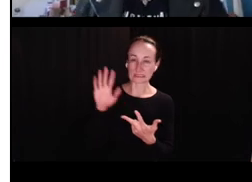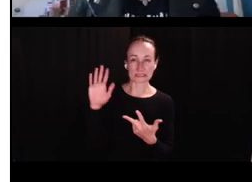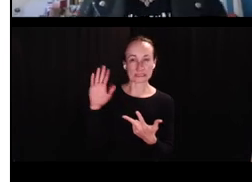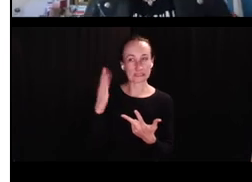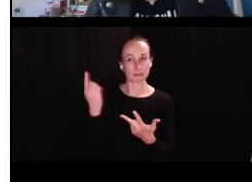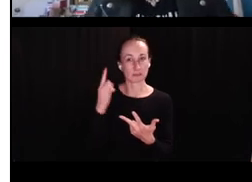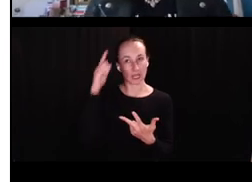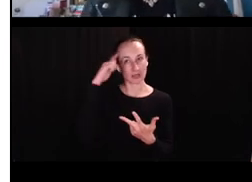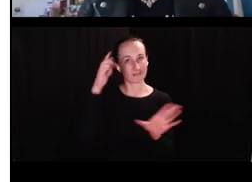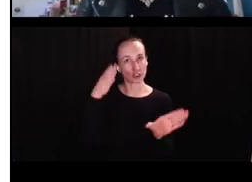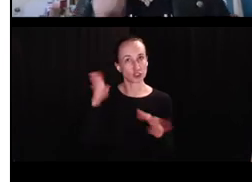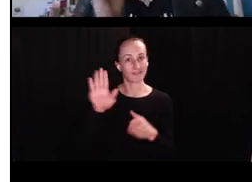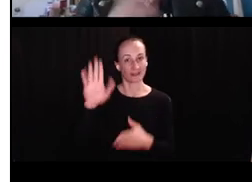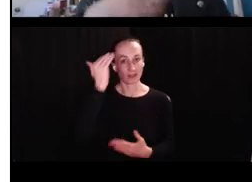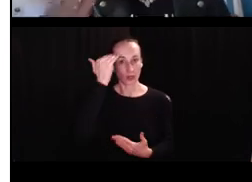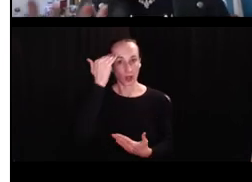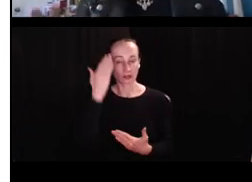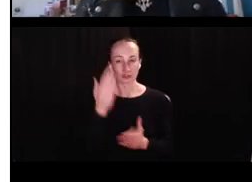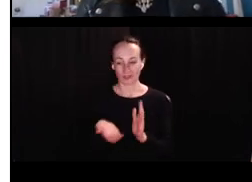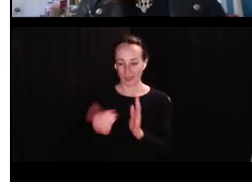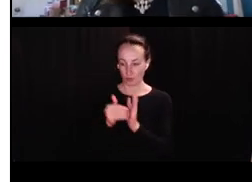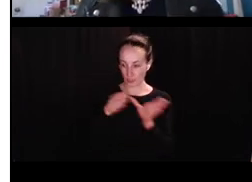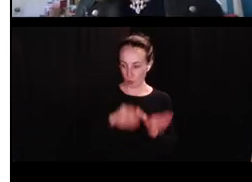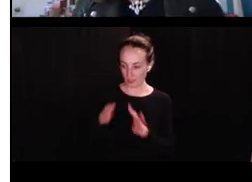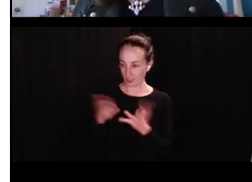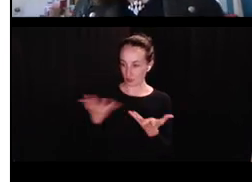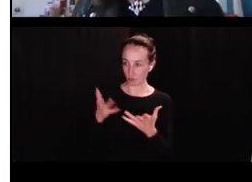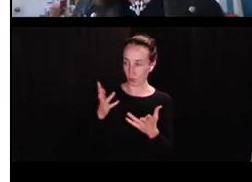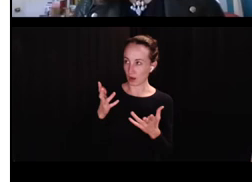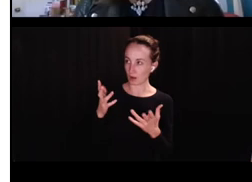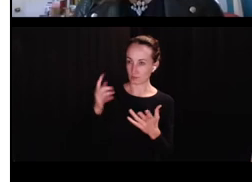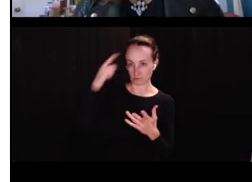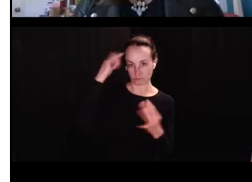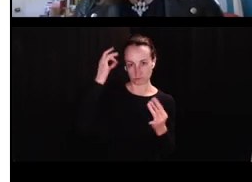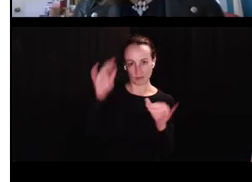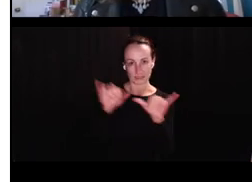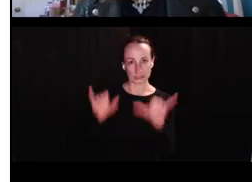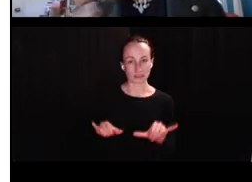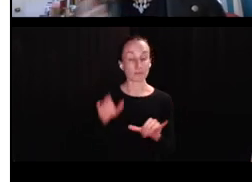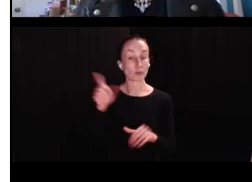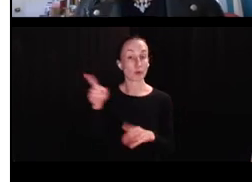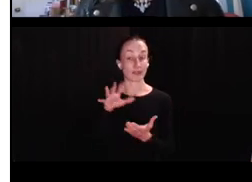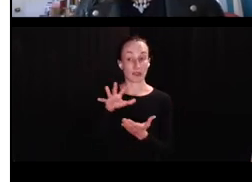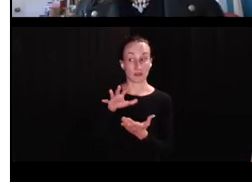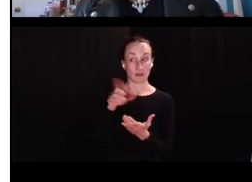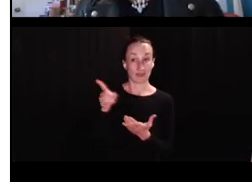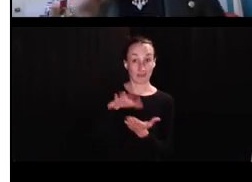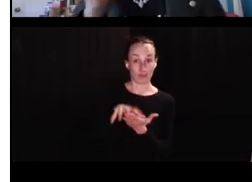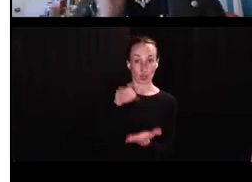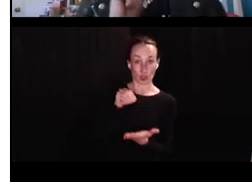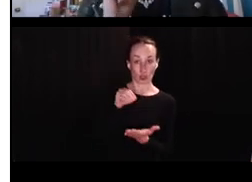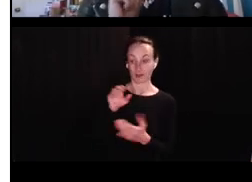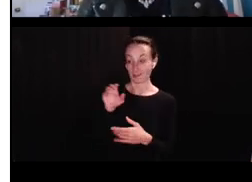second stage. Um, after there's supposedly a shift in their knowledge, a reorganization of the system